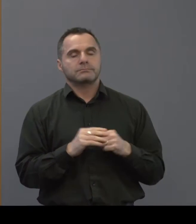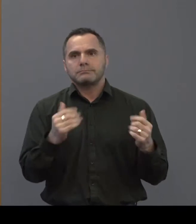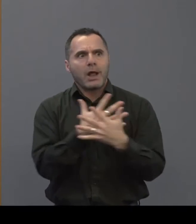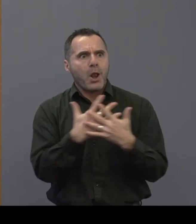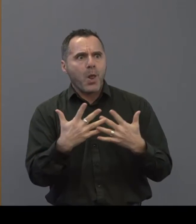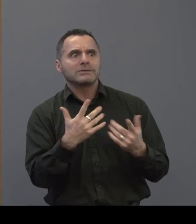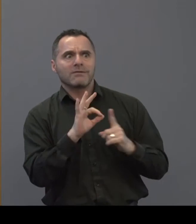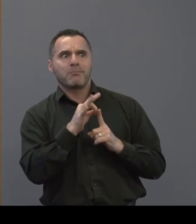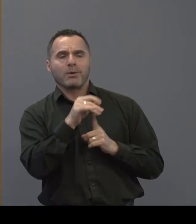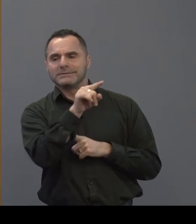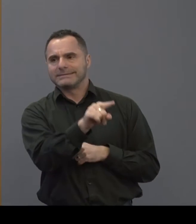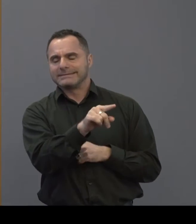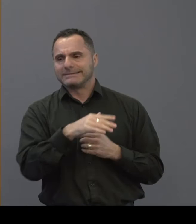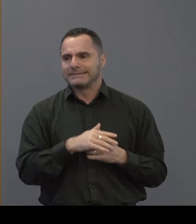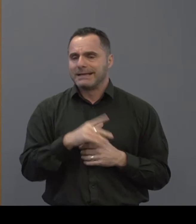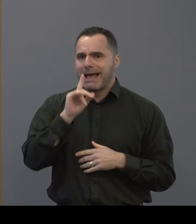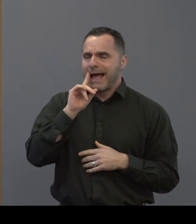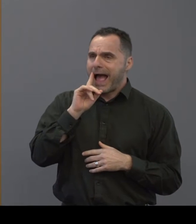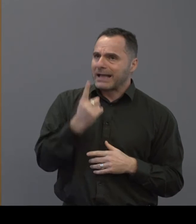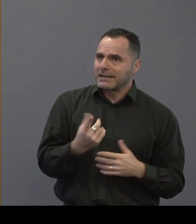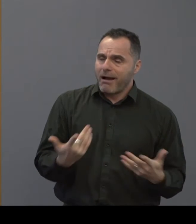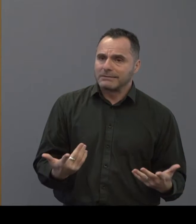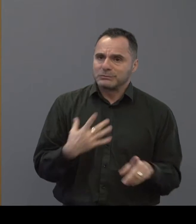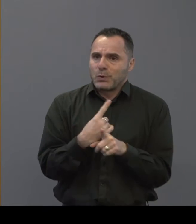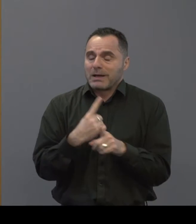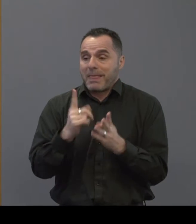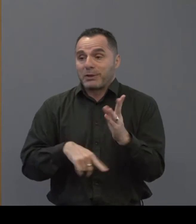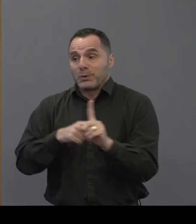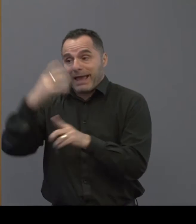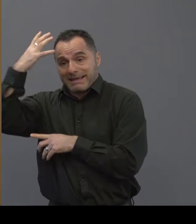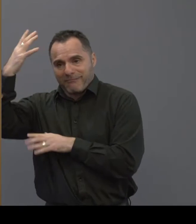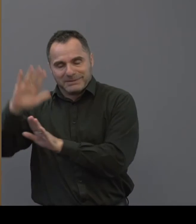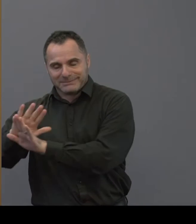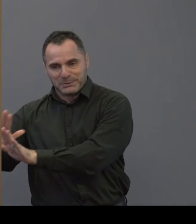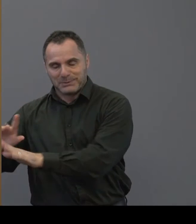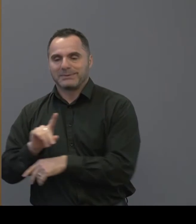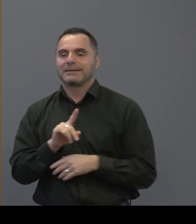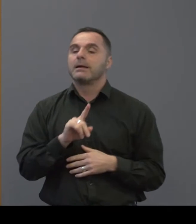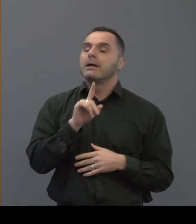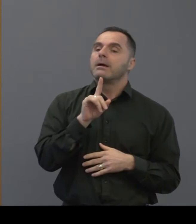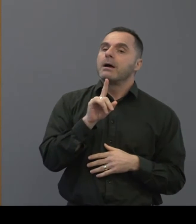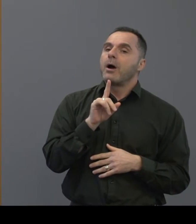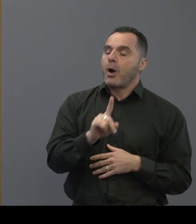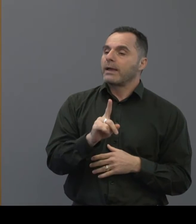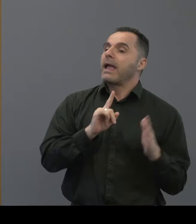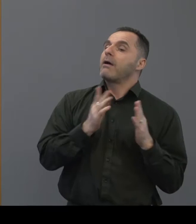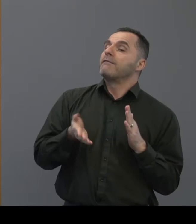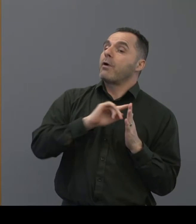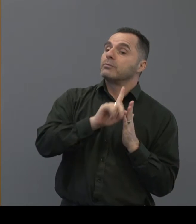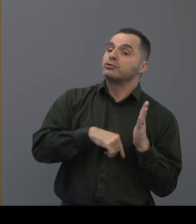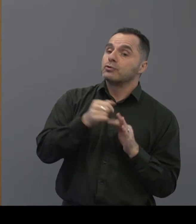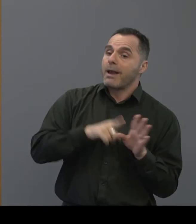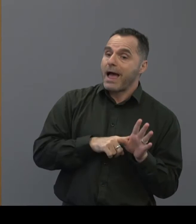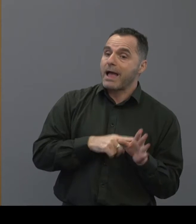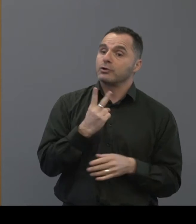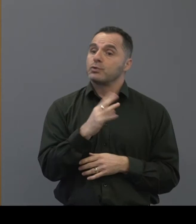points there um i can't speak for the the uk government um in terms of uh so as of july 16 we know